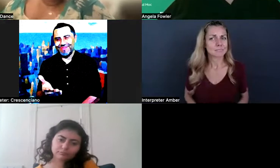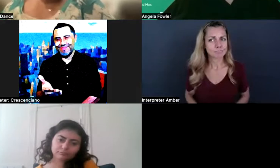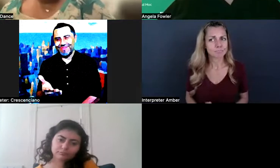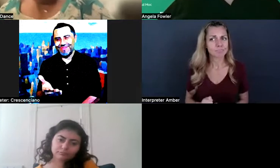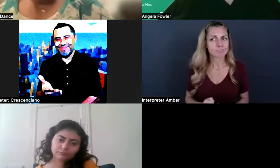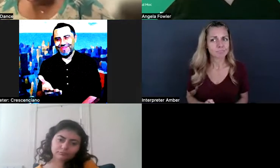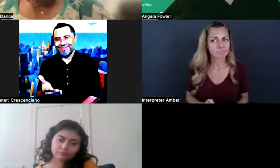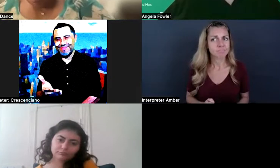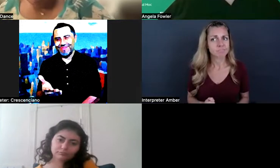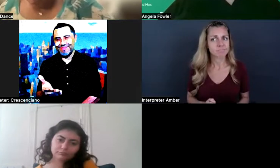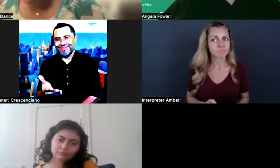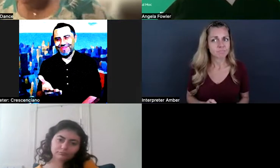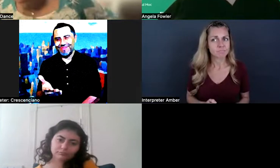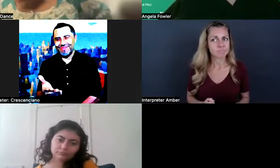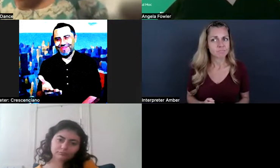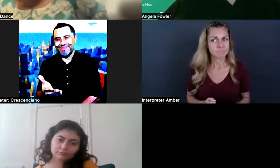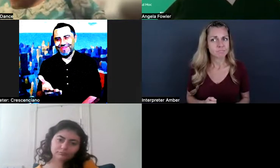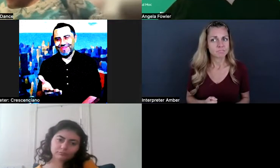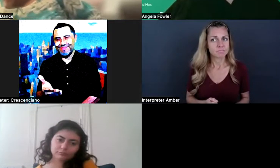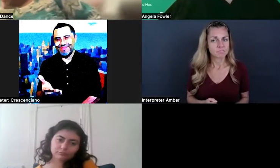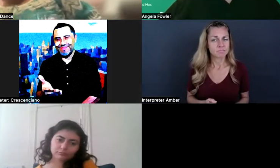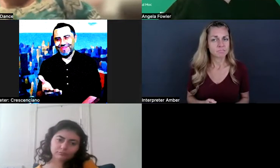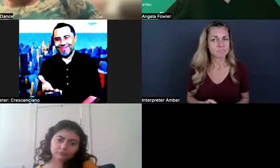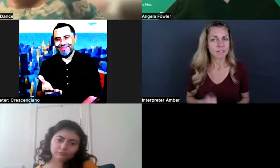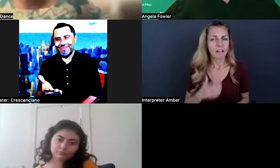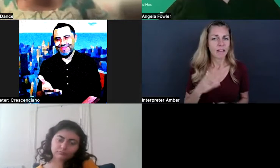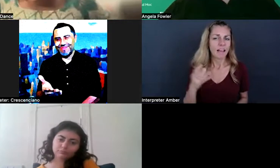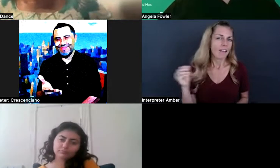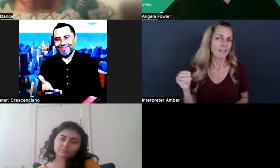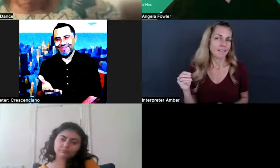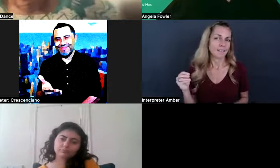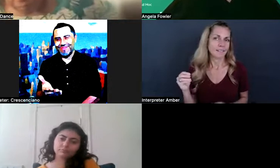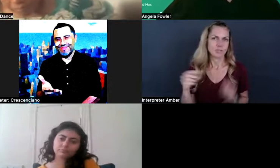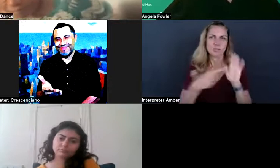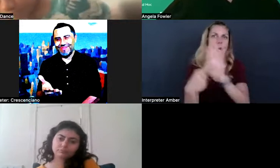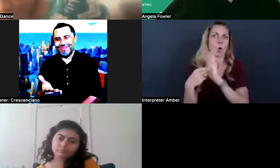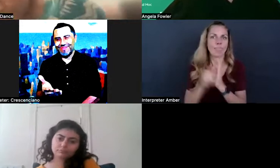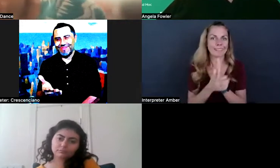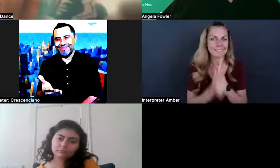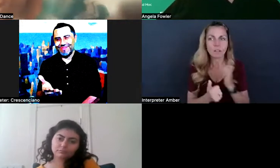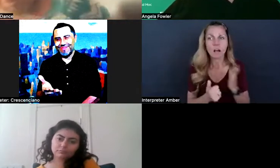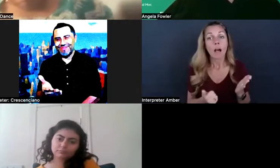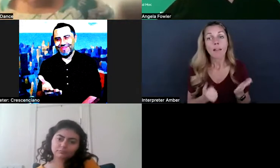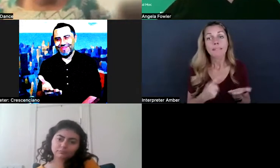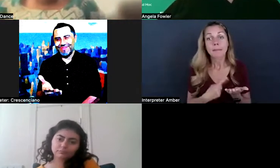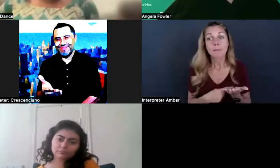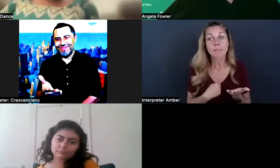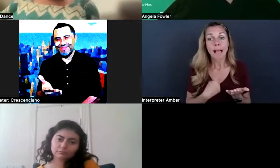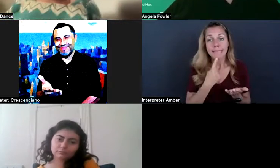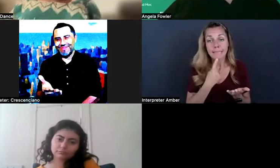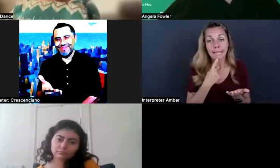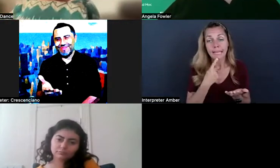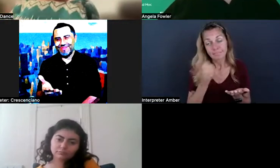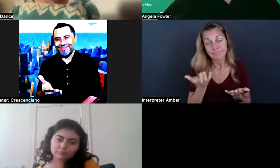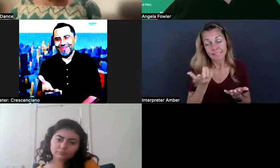skills to the four at the forefront. You know, I, I tell people sometimes it takes a hundred no's to get to yes.